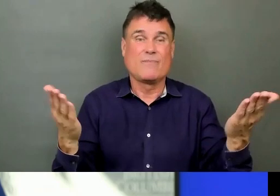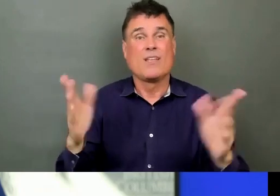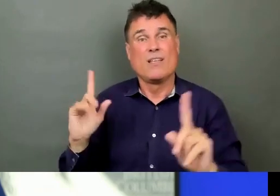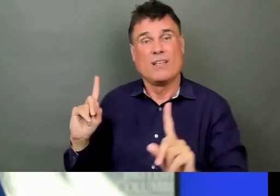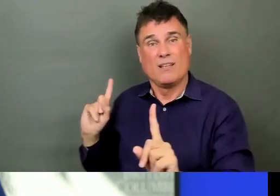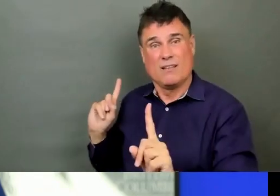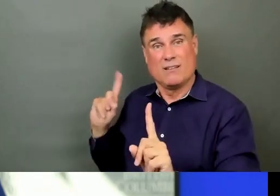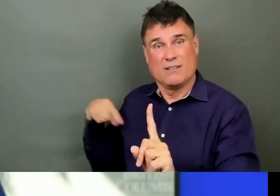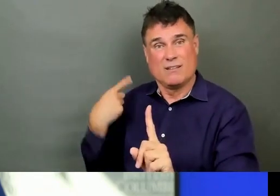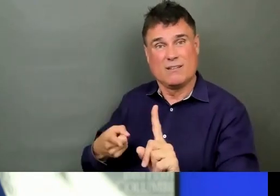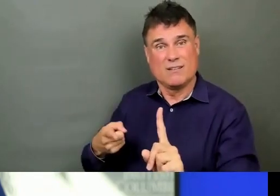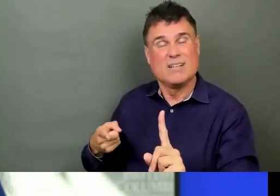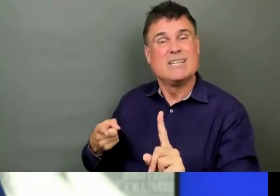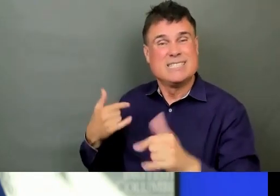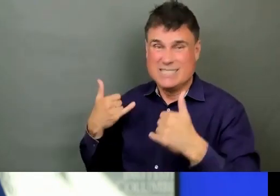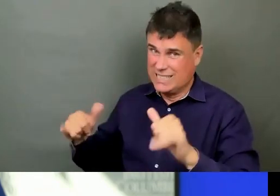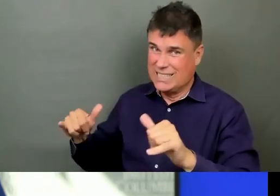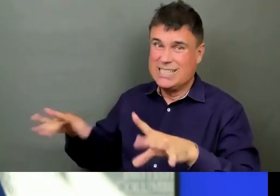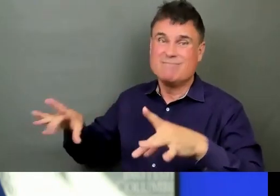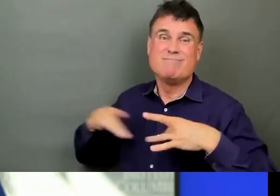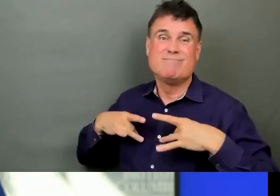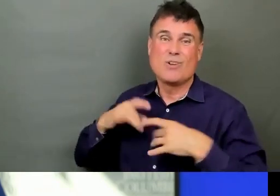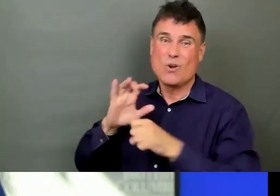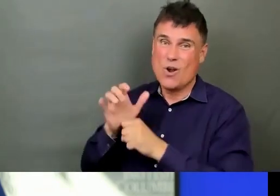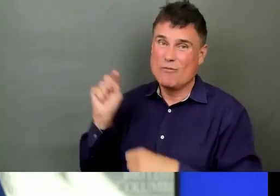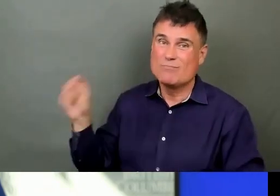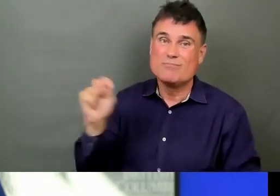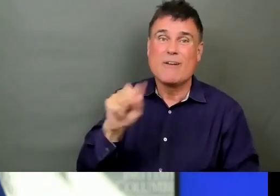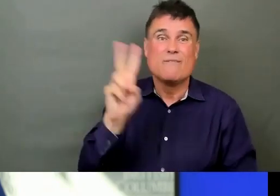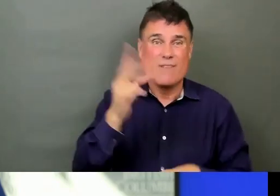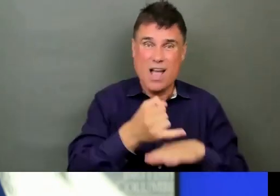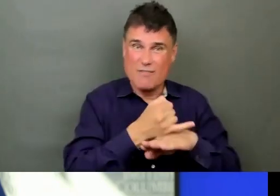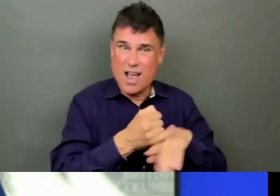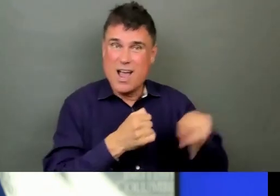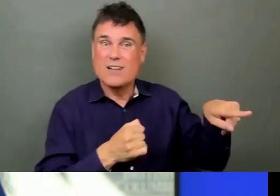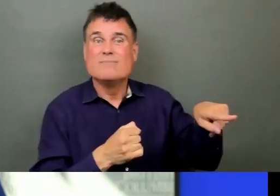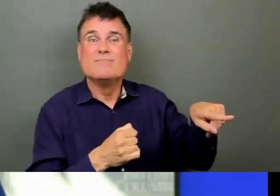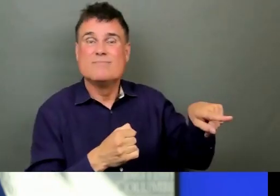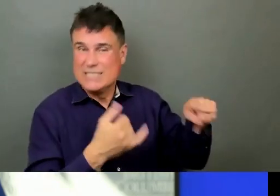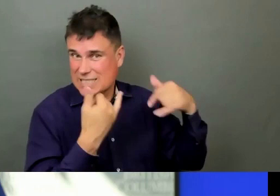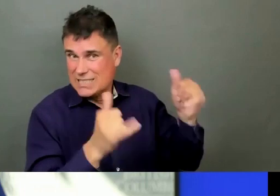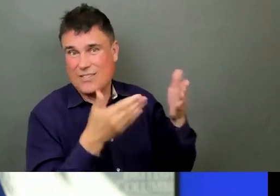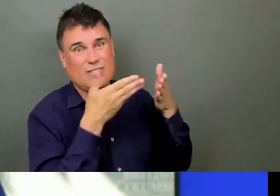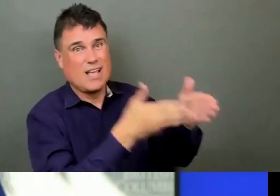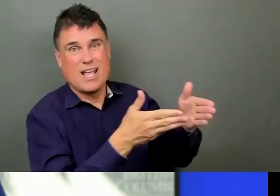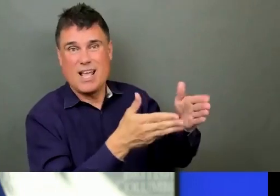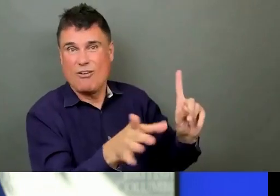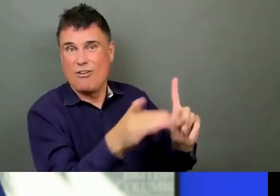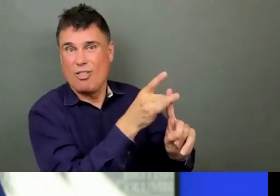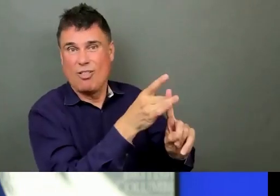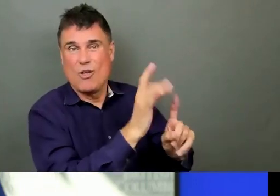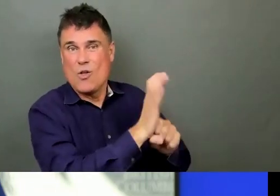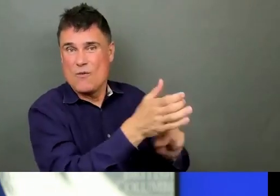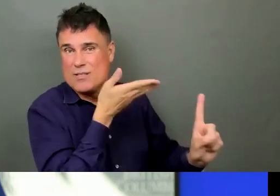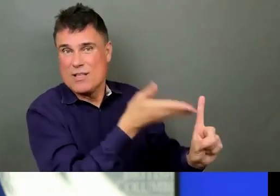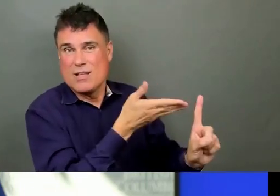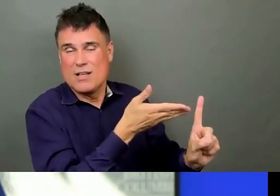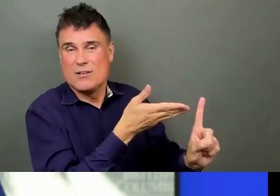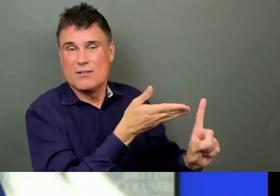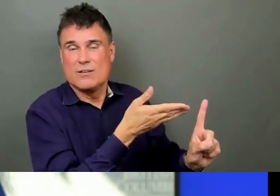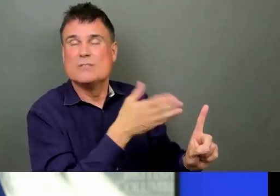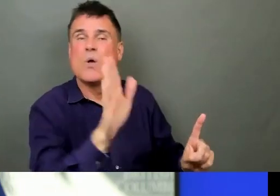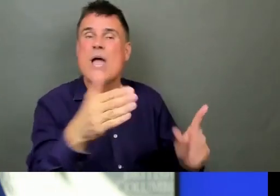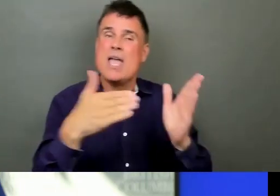Island as anywhere to get immunized against COVID-19. And I encourage people to take the multiple opportunities they're going to have